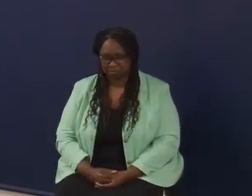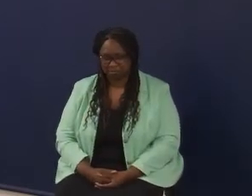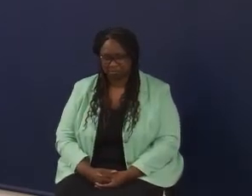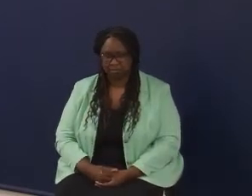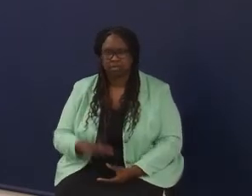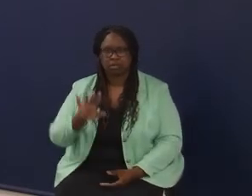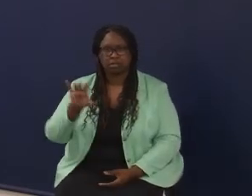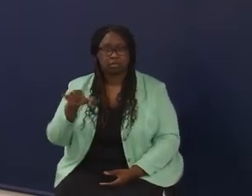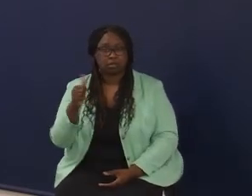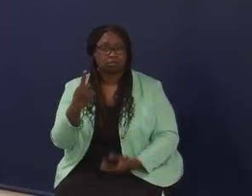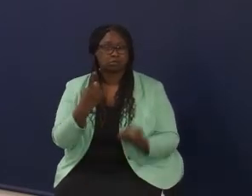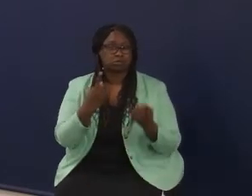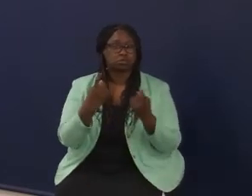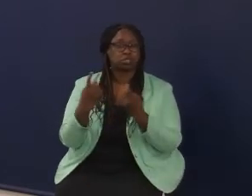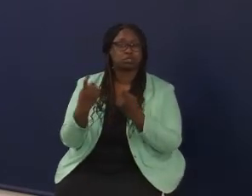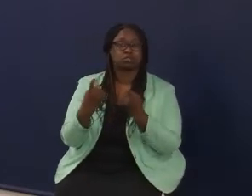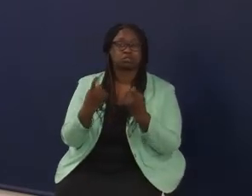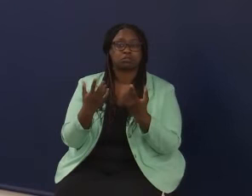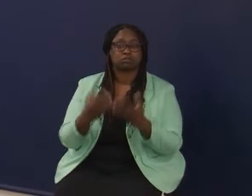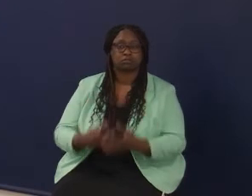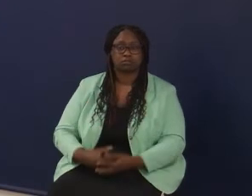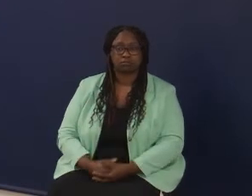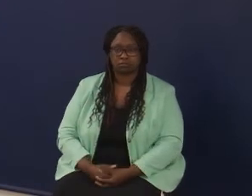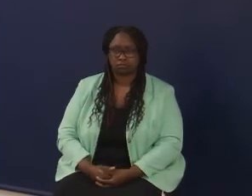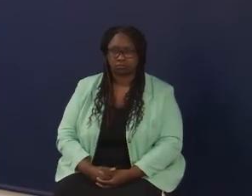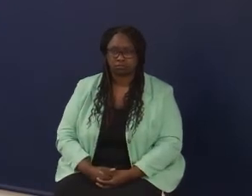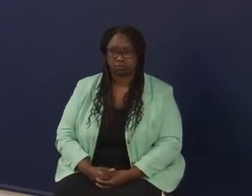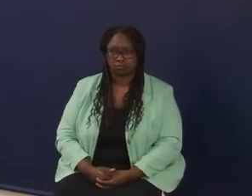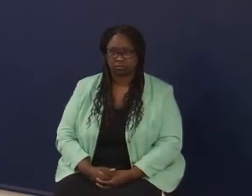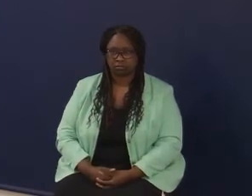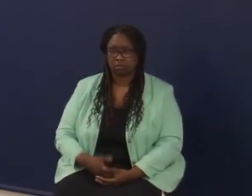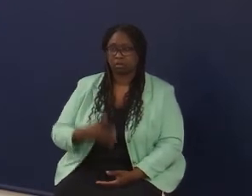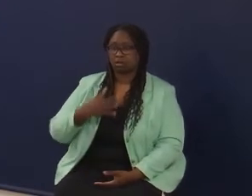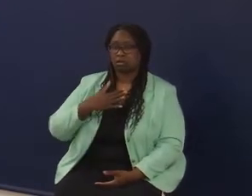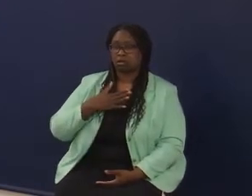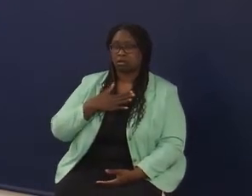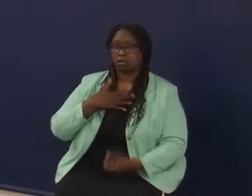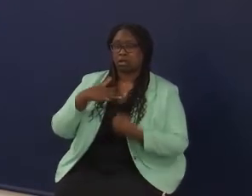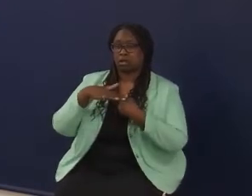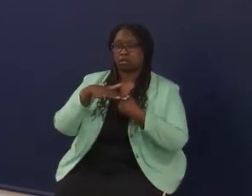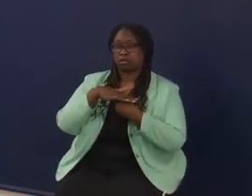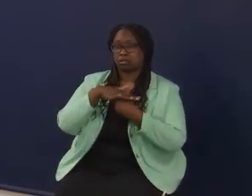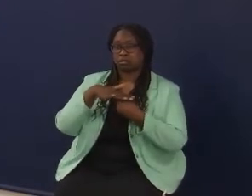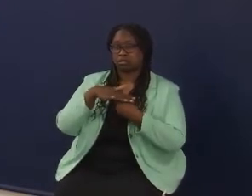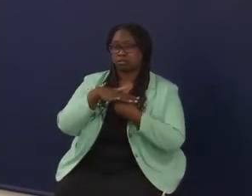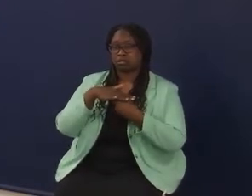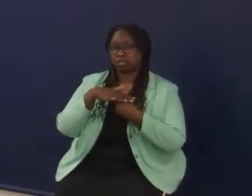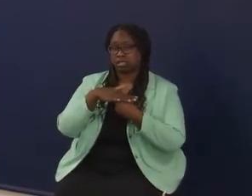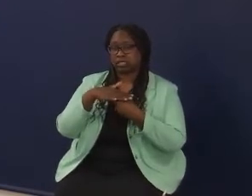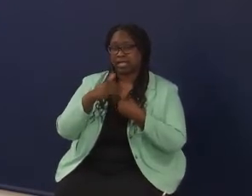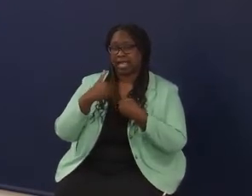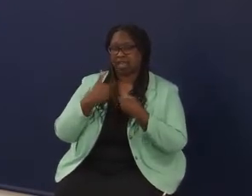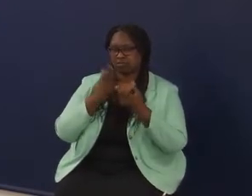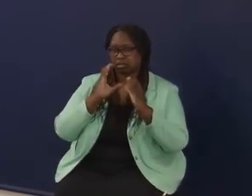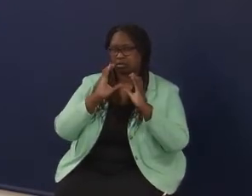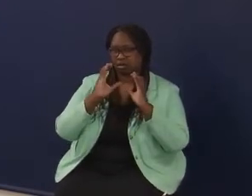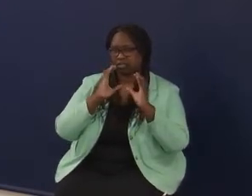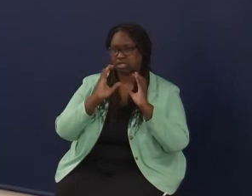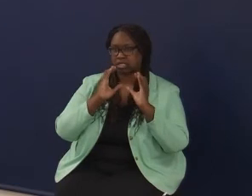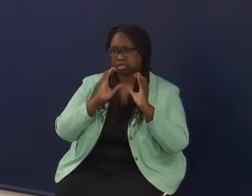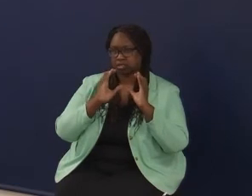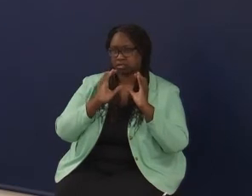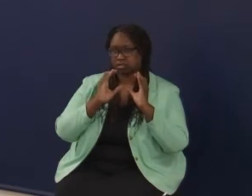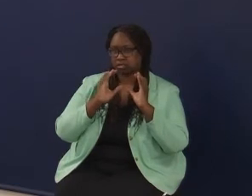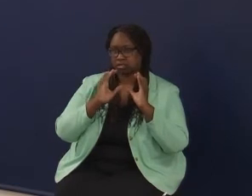What other questions do you have? I just want to share, my district where I currently teach at the high school in Round County is having these conversations and